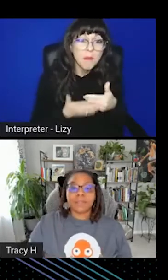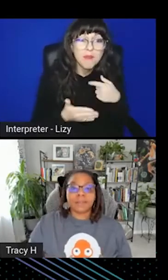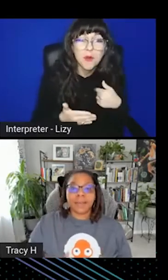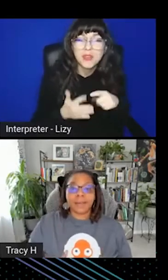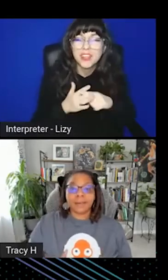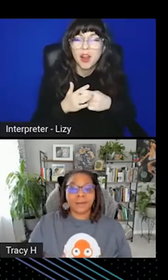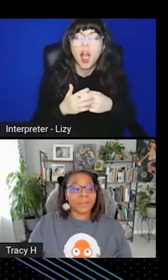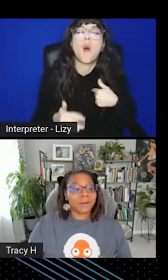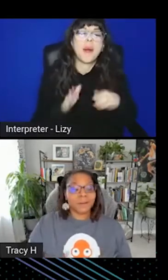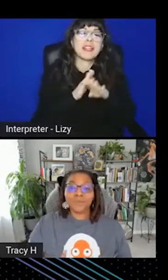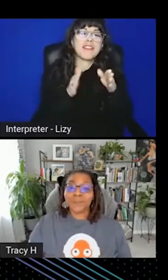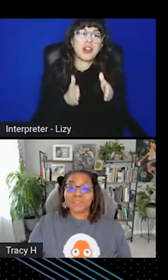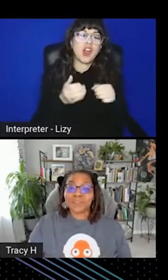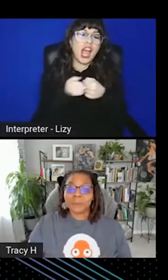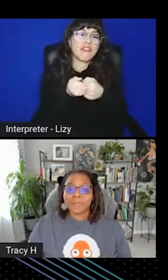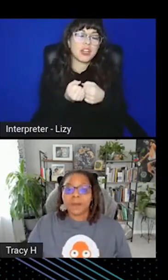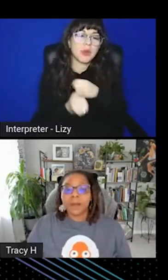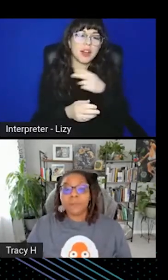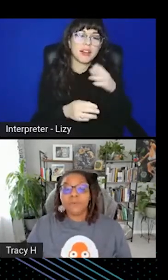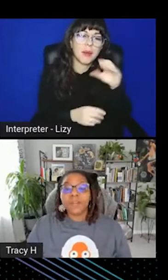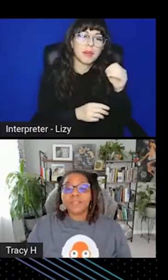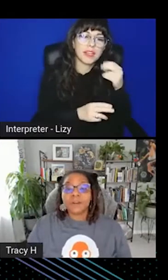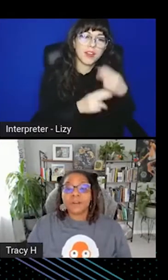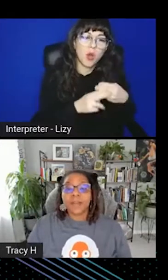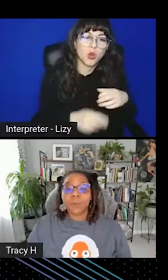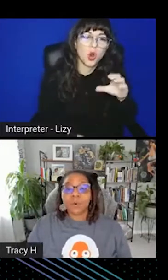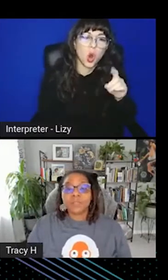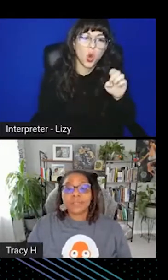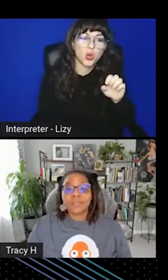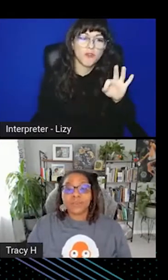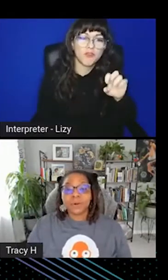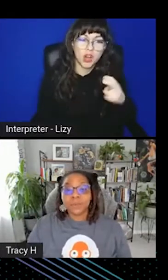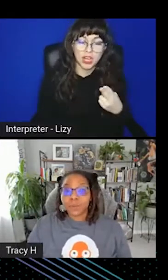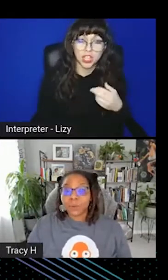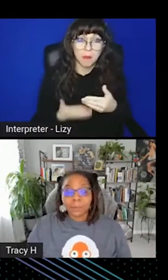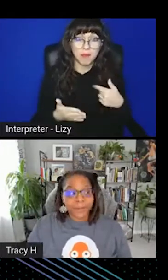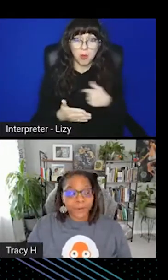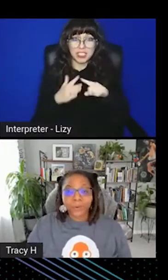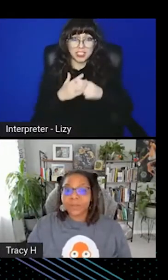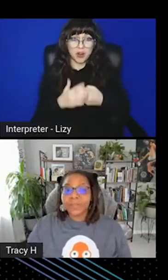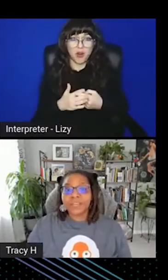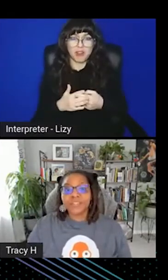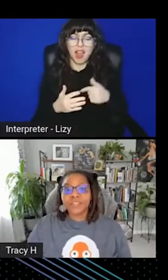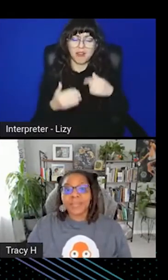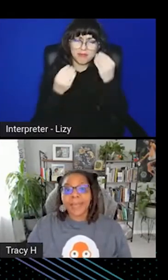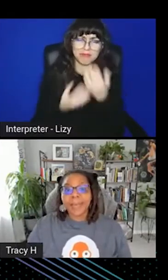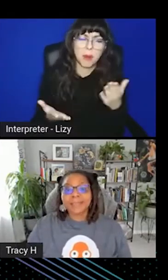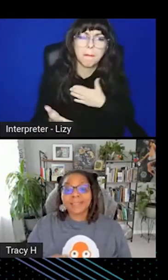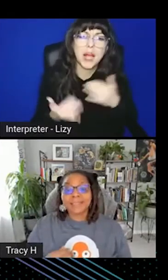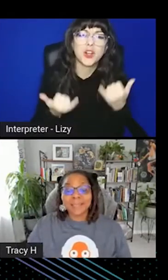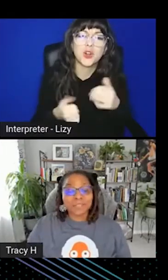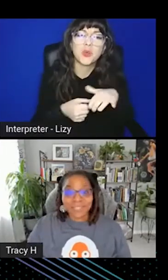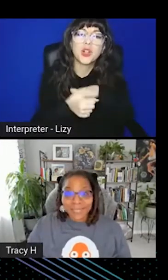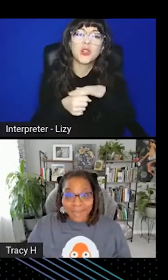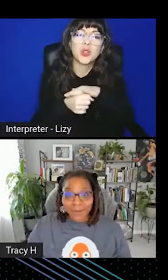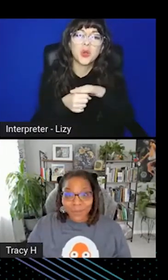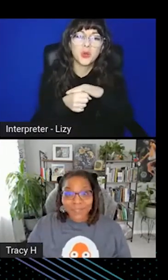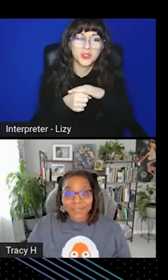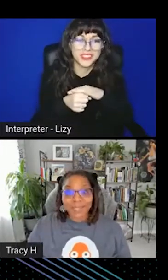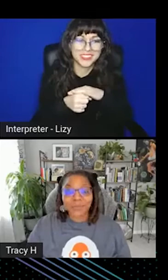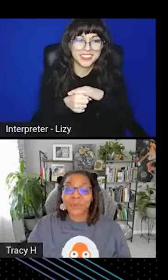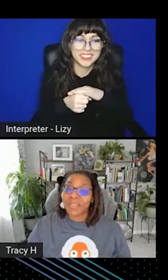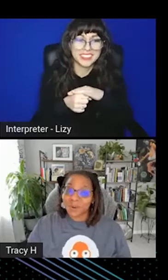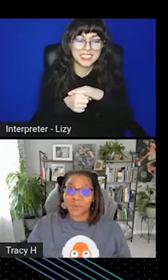advocate at a company called Codefresh. Before I get started, I want to let you all know my current location has exceptionally high